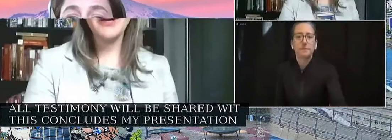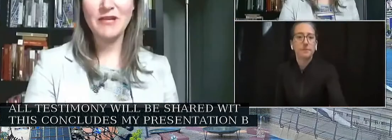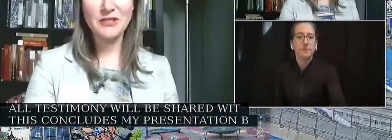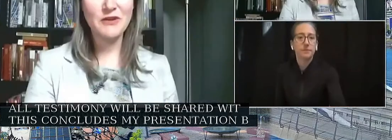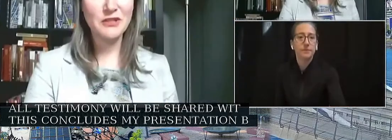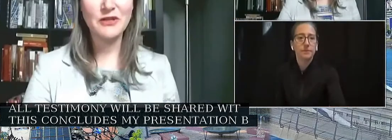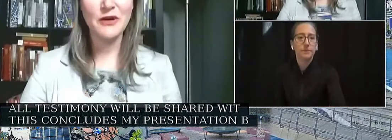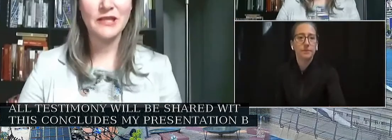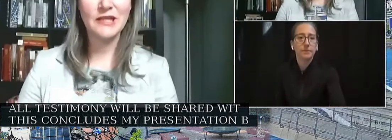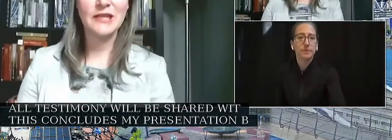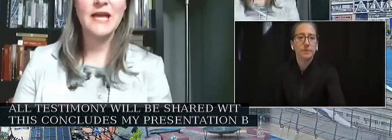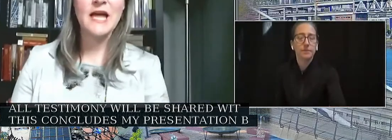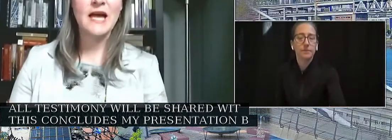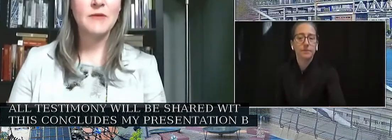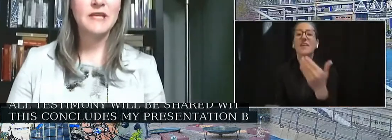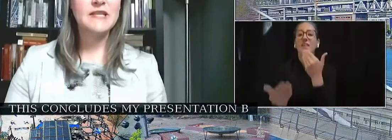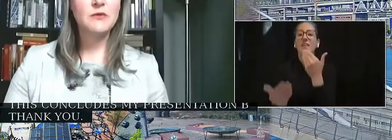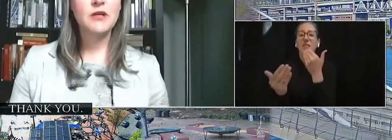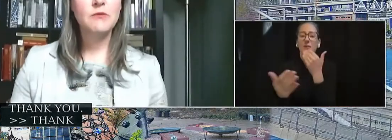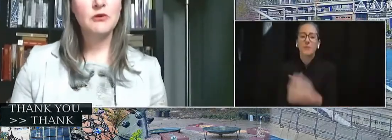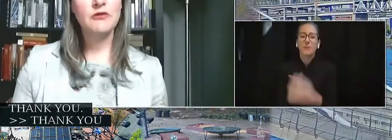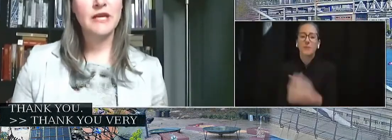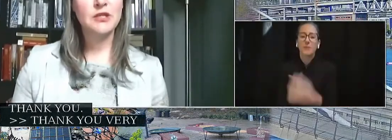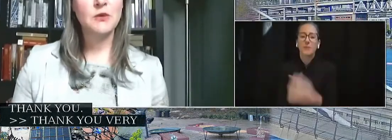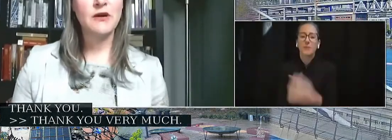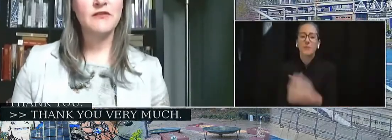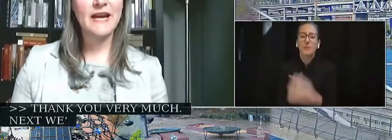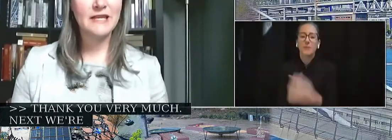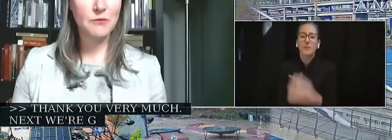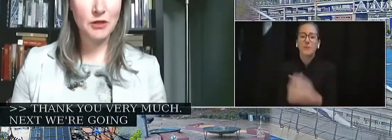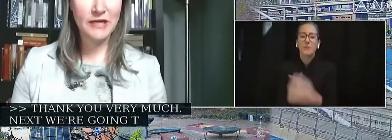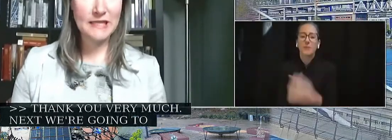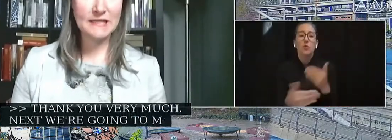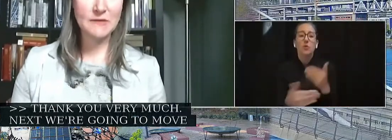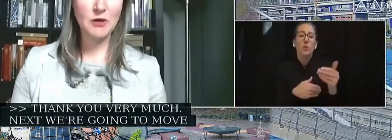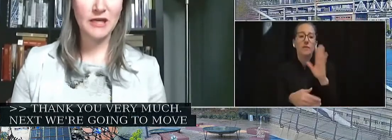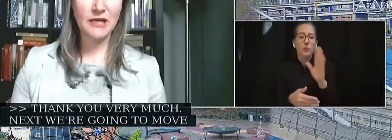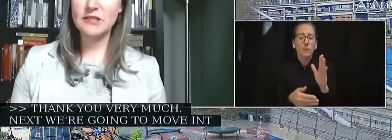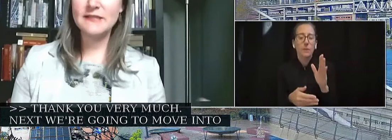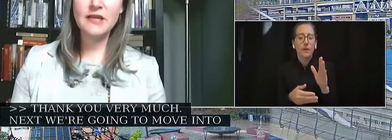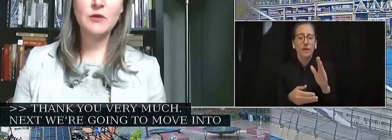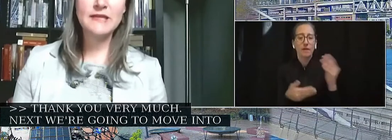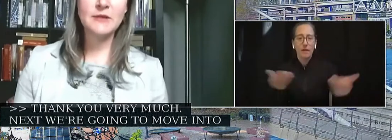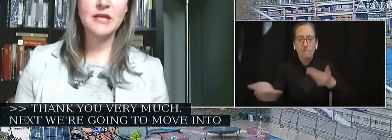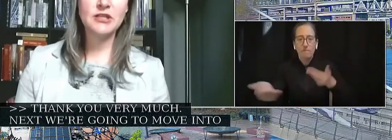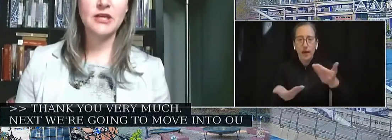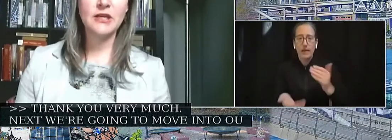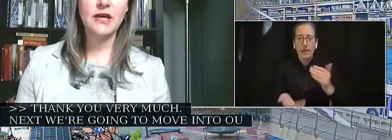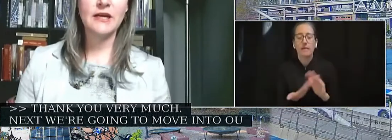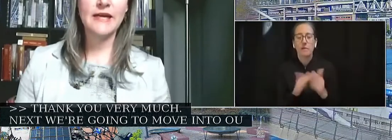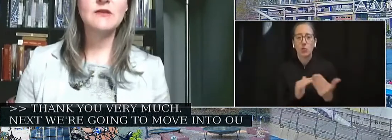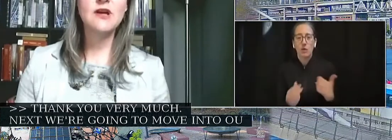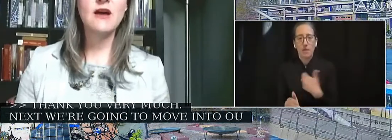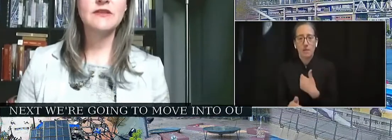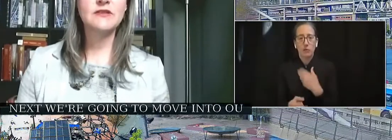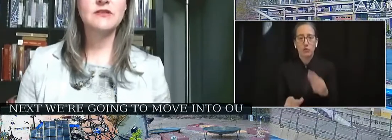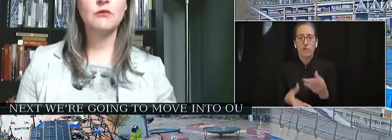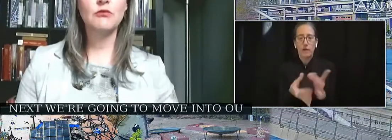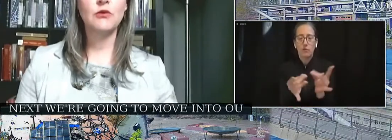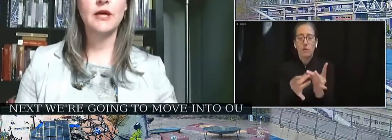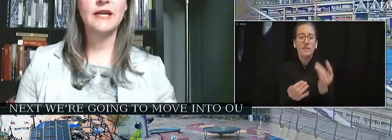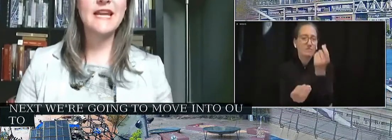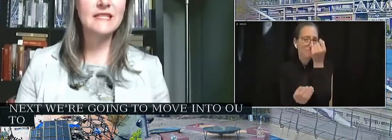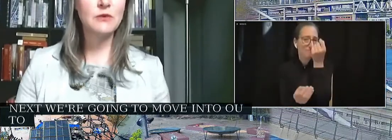Thank you very much, Director Kinnard. Next, we're going to move into our invited community testimony. And just to give you an explanation, council